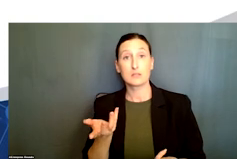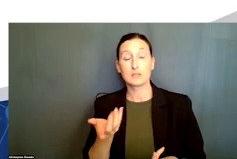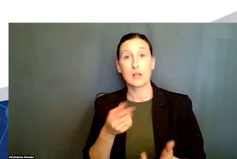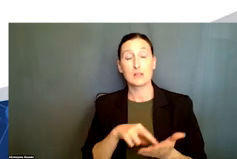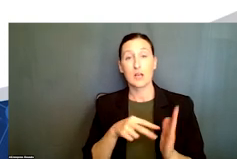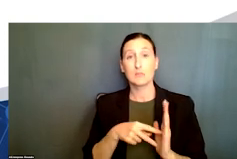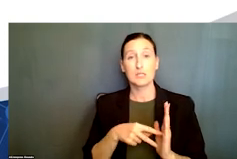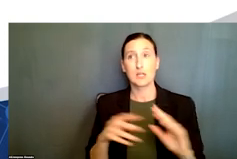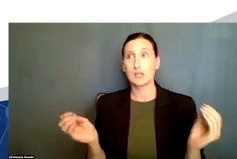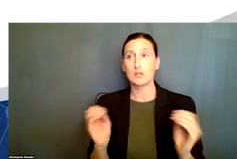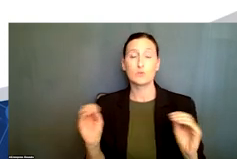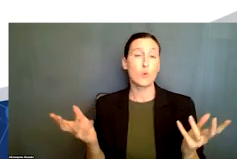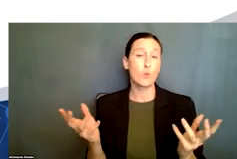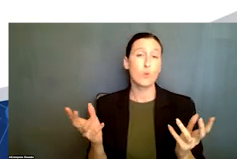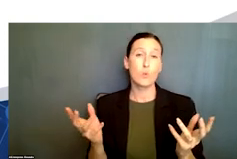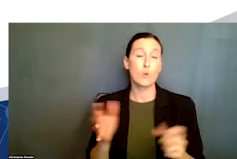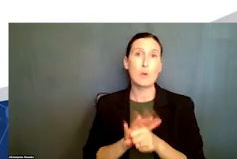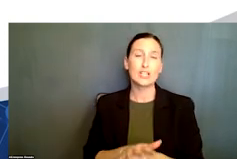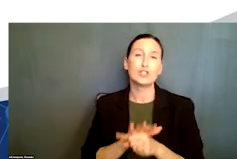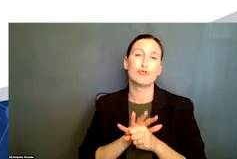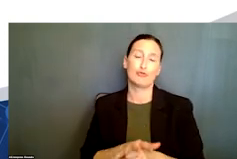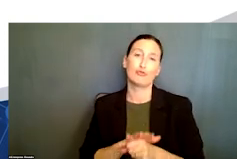there is no pressure